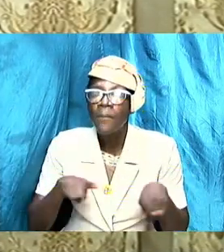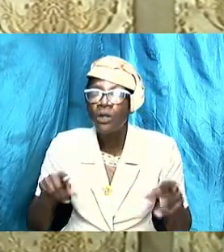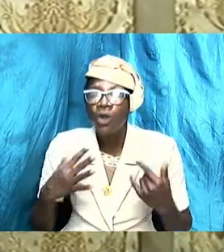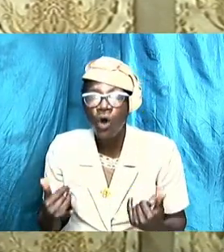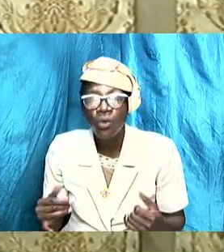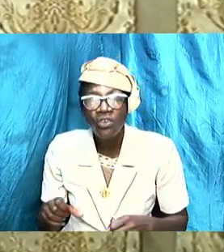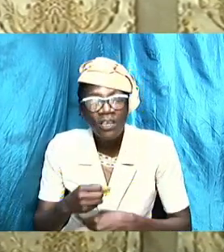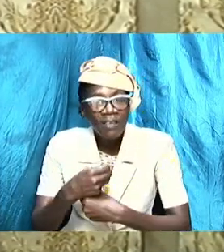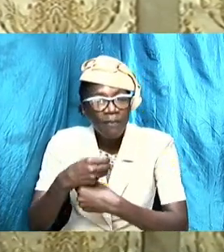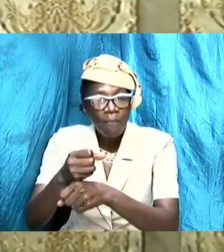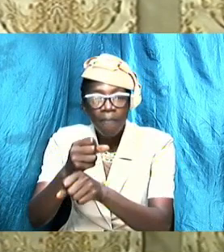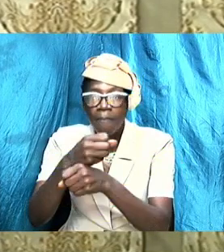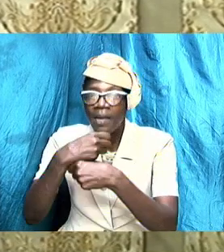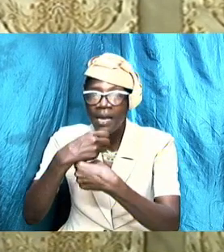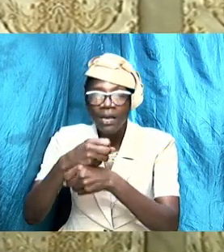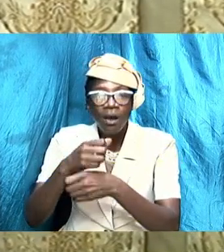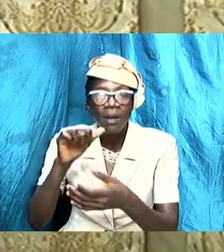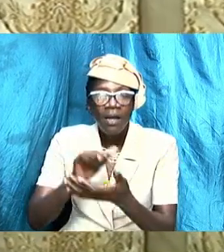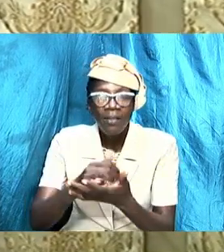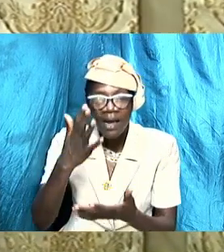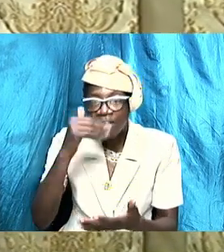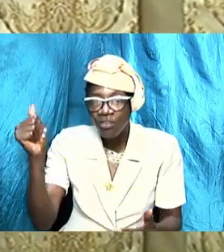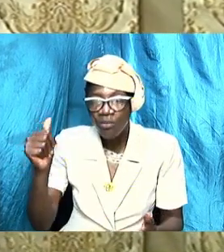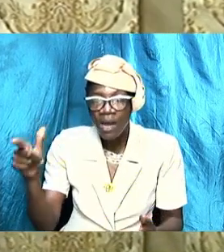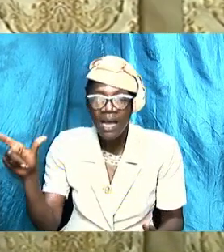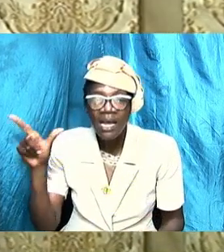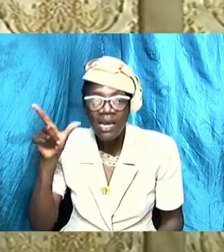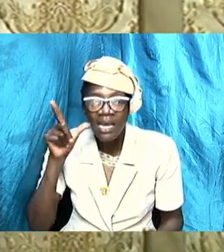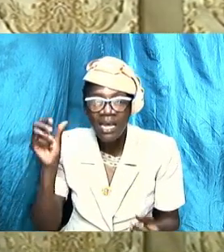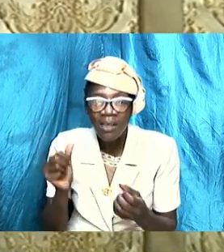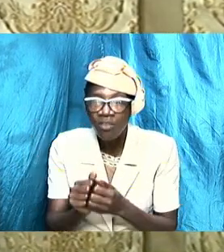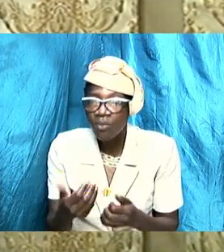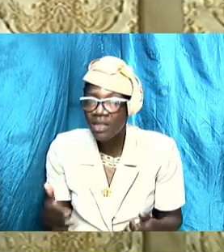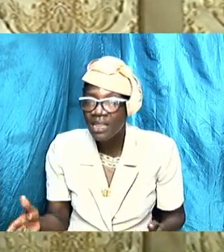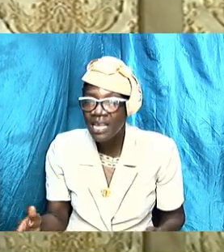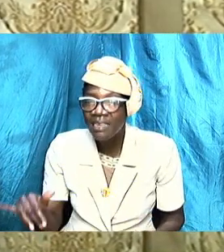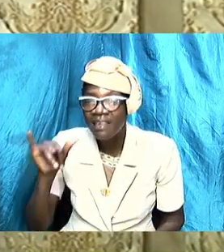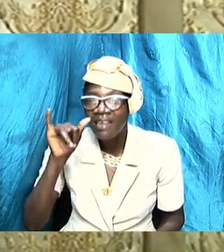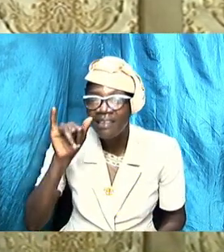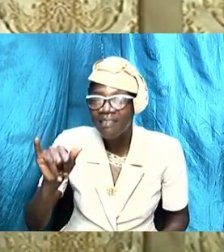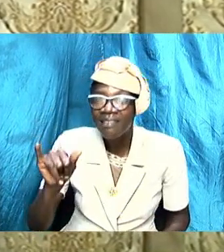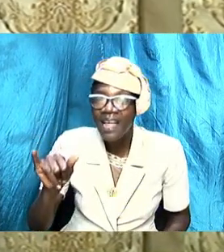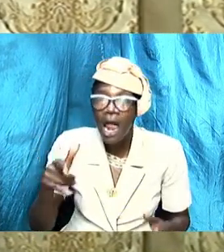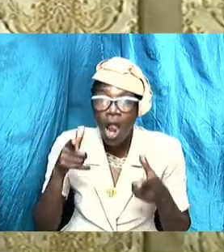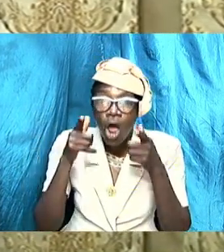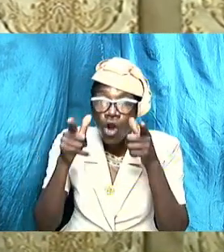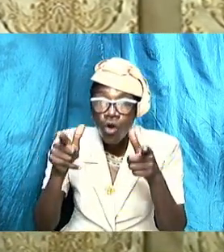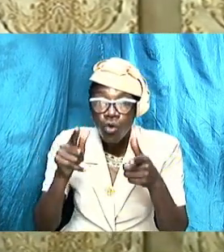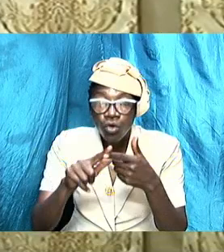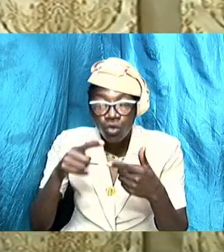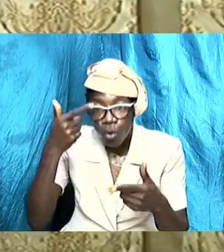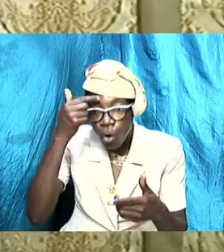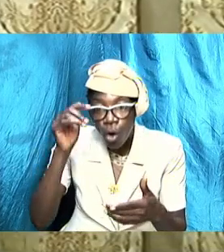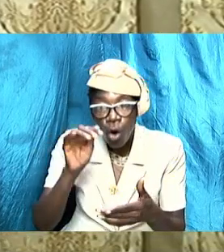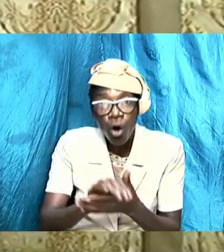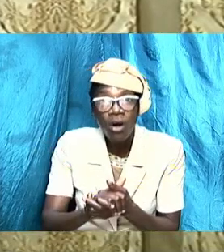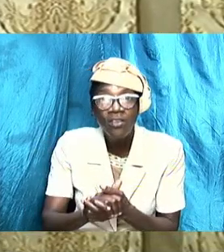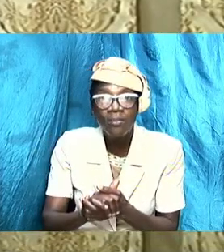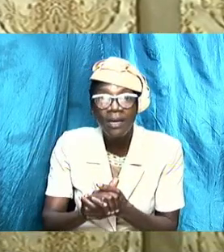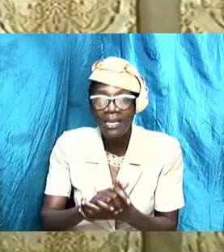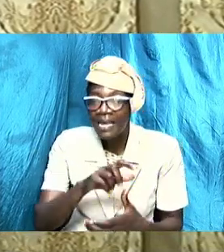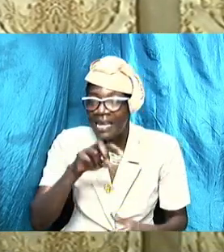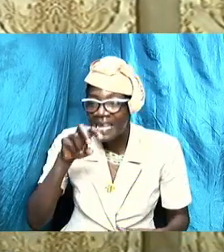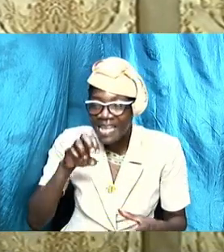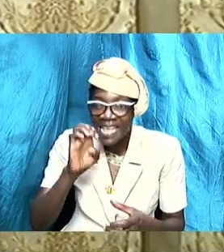and that's the reason why even ladies with things still look to their spouses and their husbands even in the